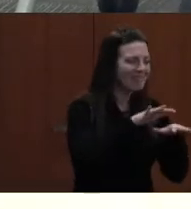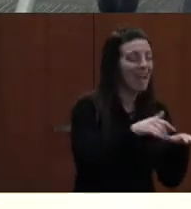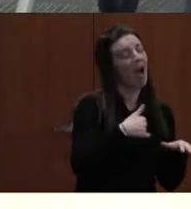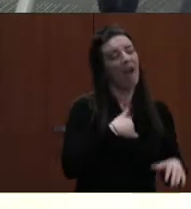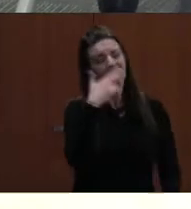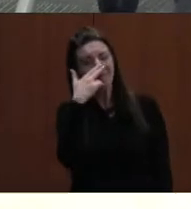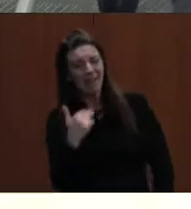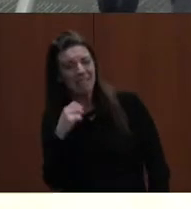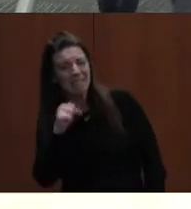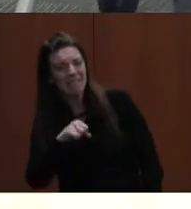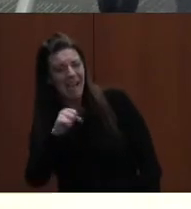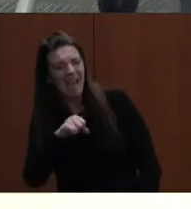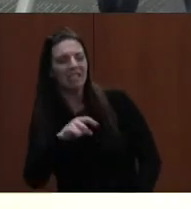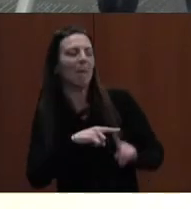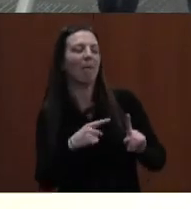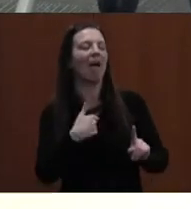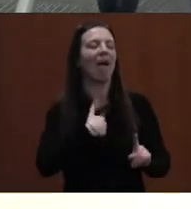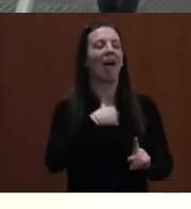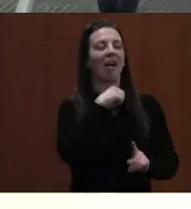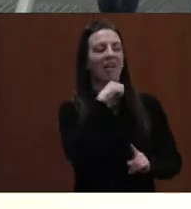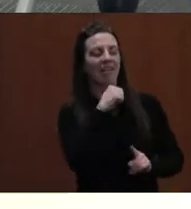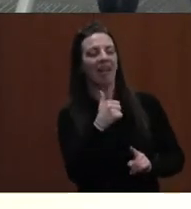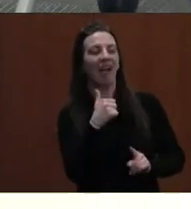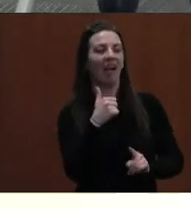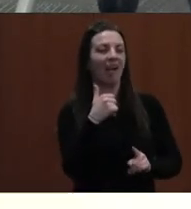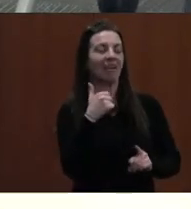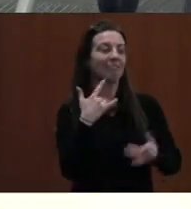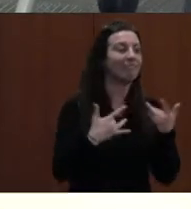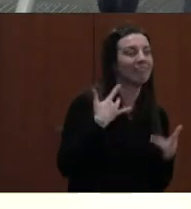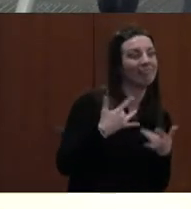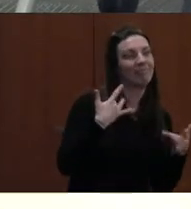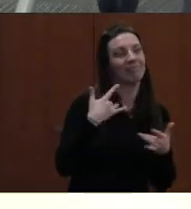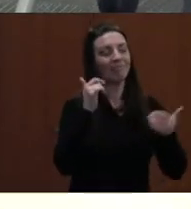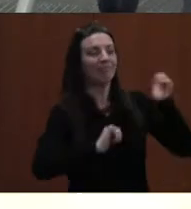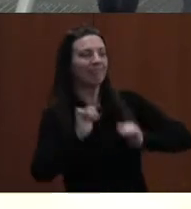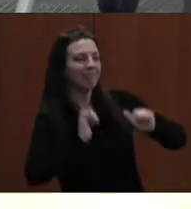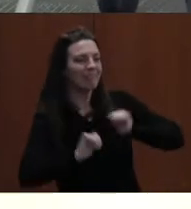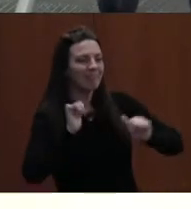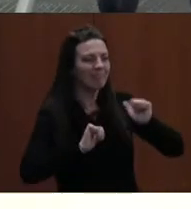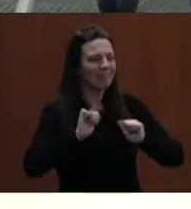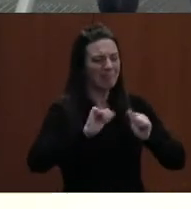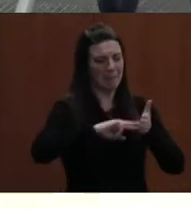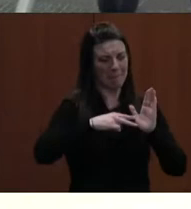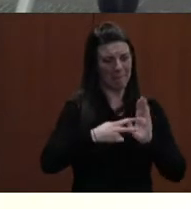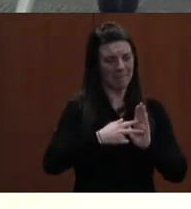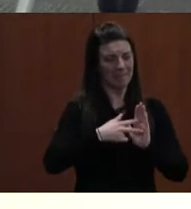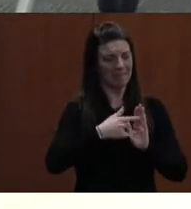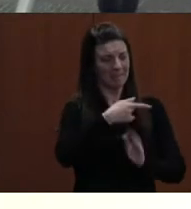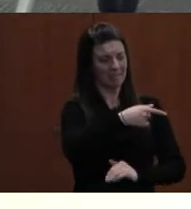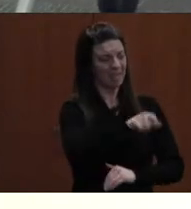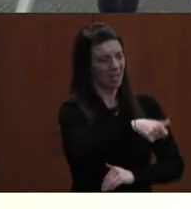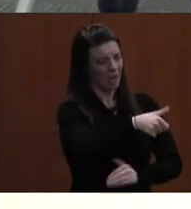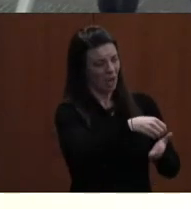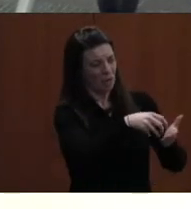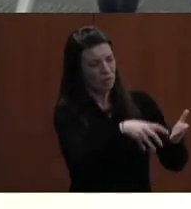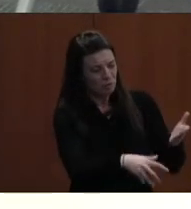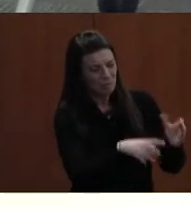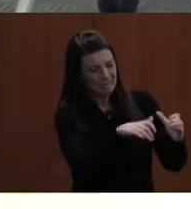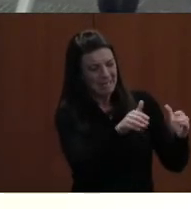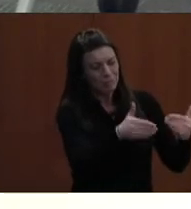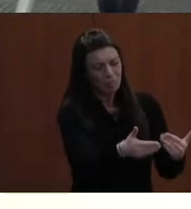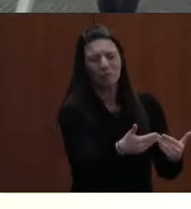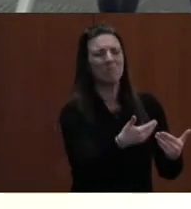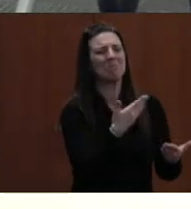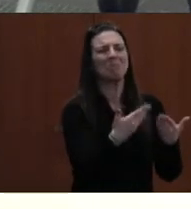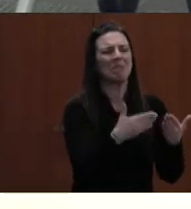but I'm not that entertaining. So when I'm competing against that with a student in a classroom, they're probably not going to be really interested